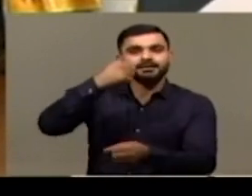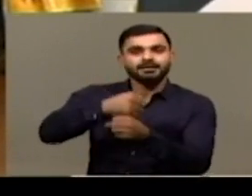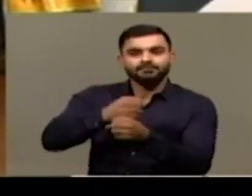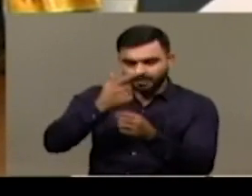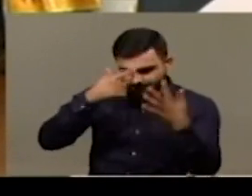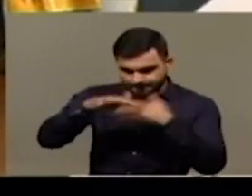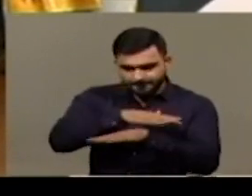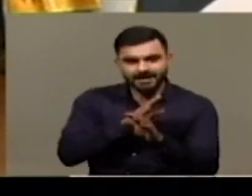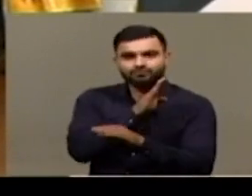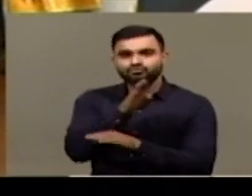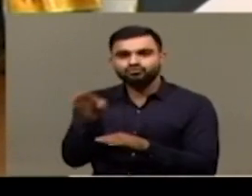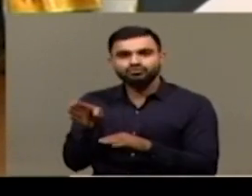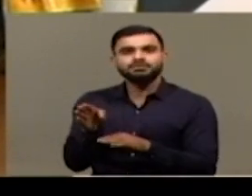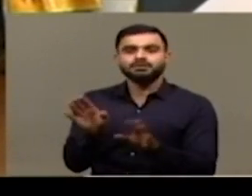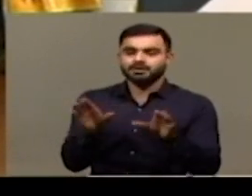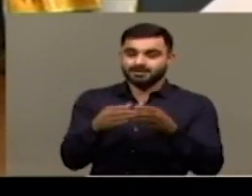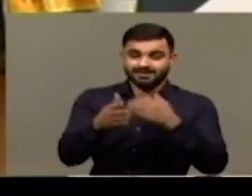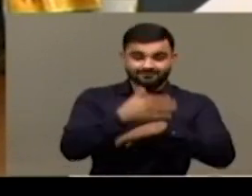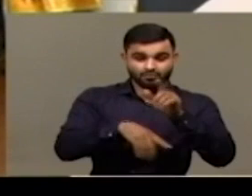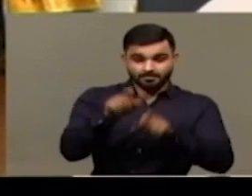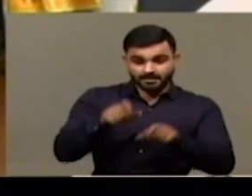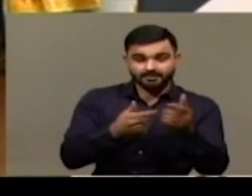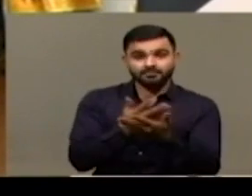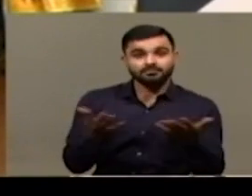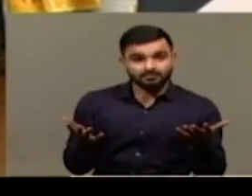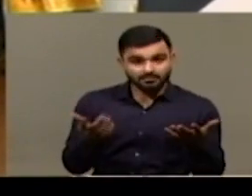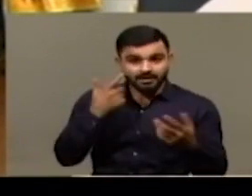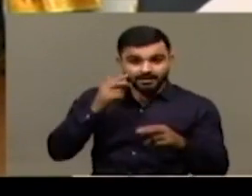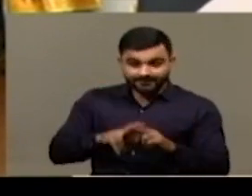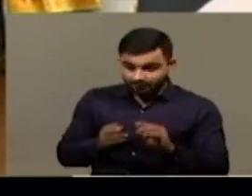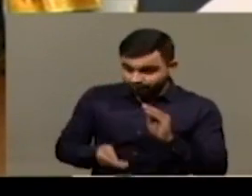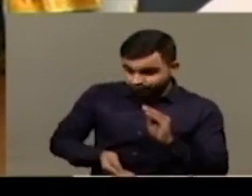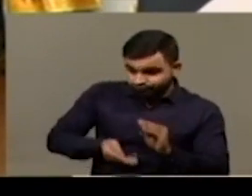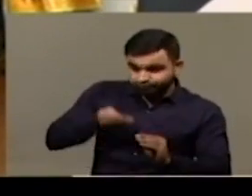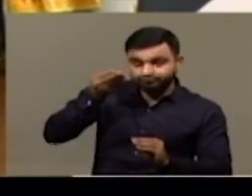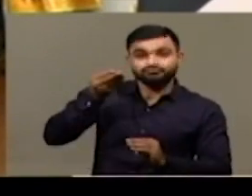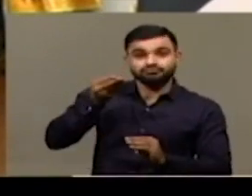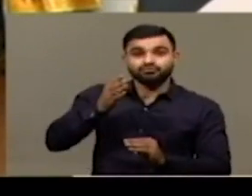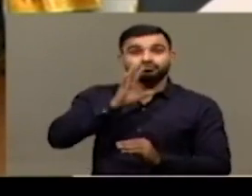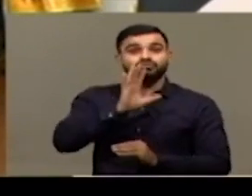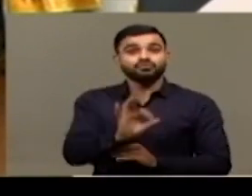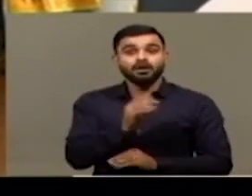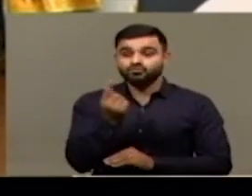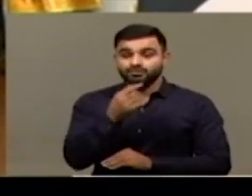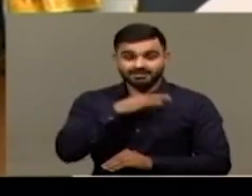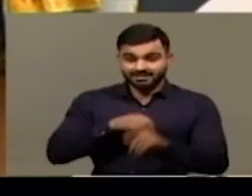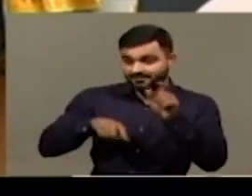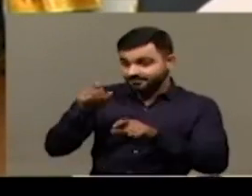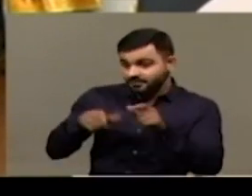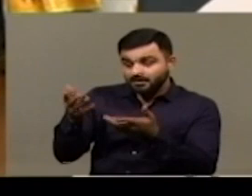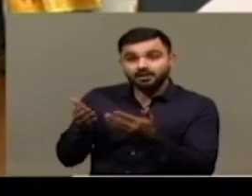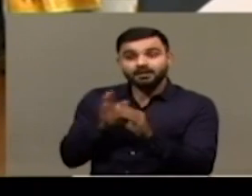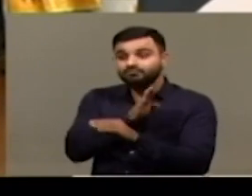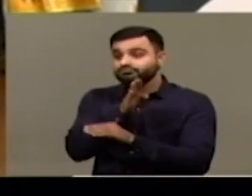we want reach central government, then this survey is important. I am